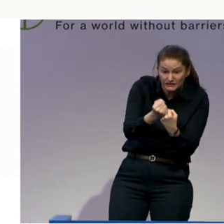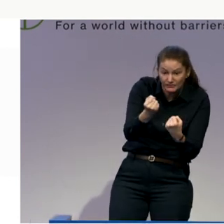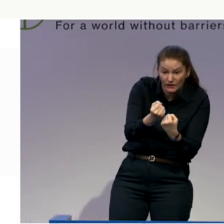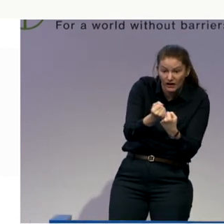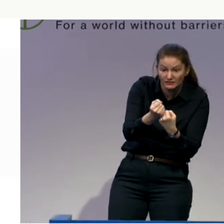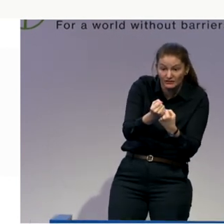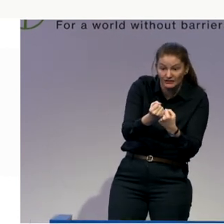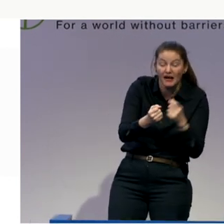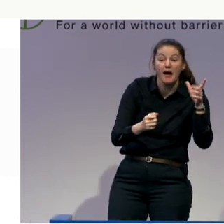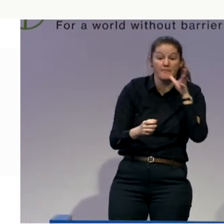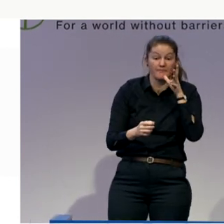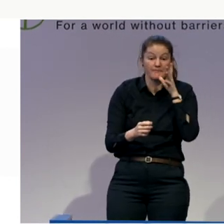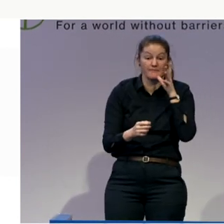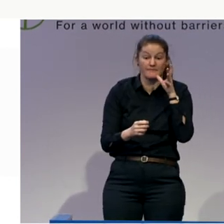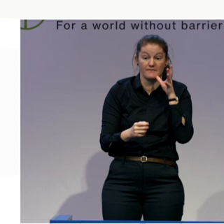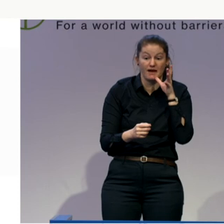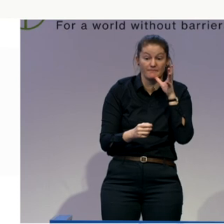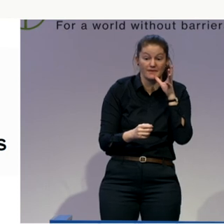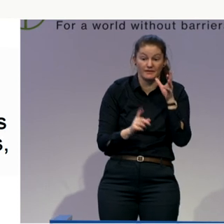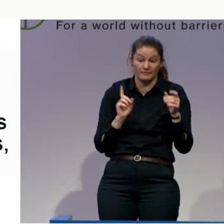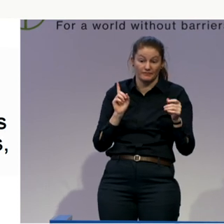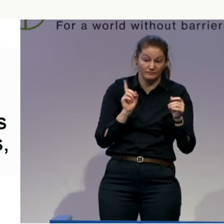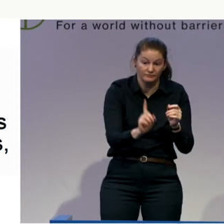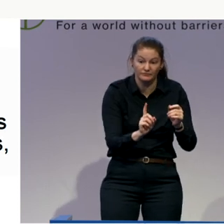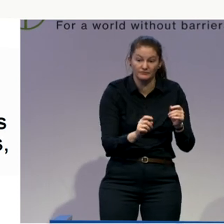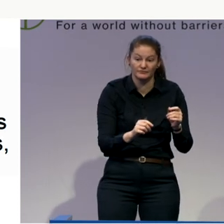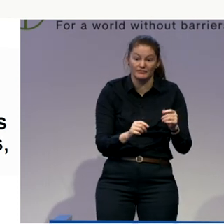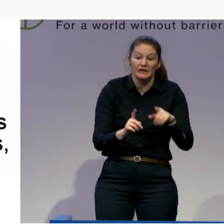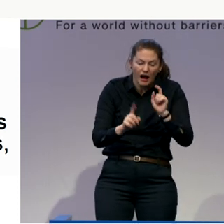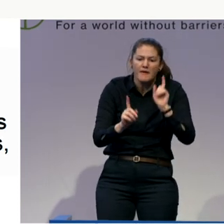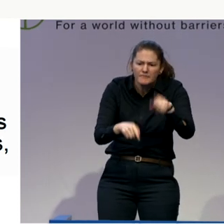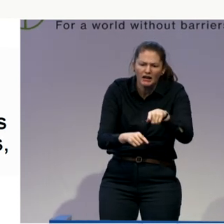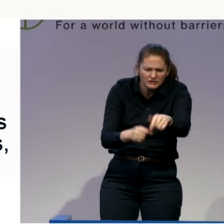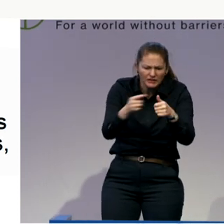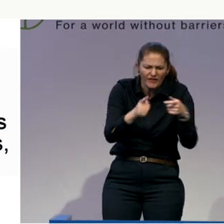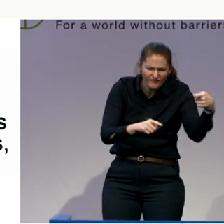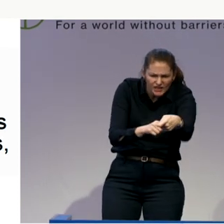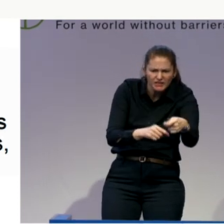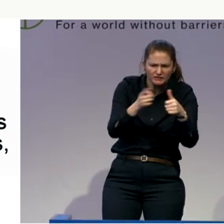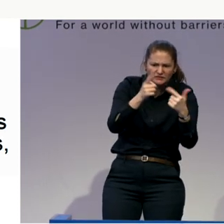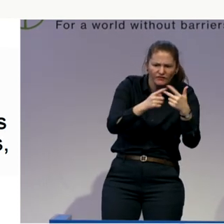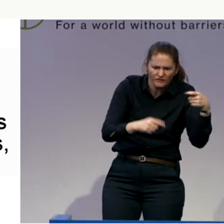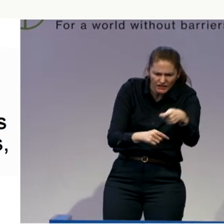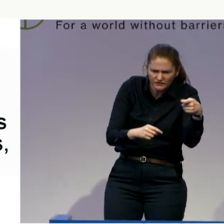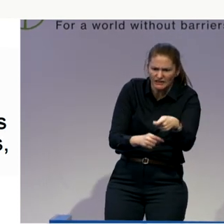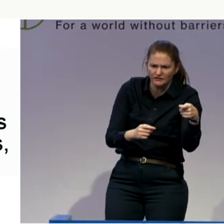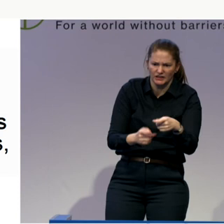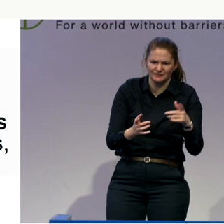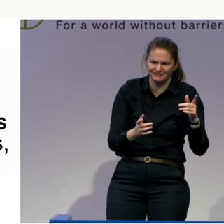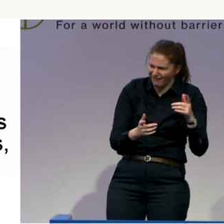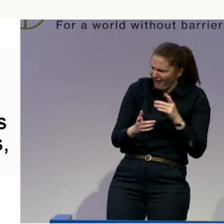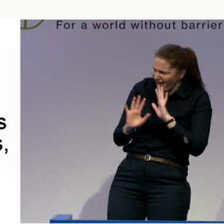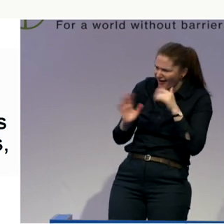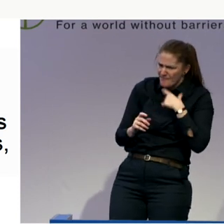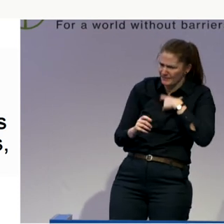in this way. And he's saying, I want to enable this disabled person to be independent and mum is butting in all the time